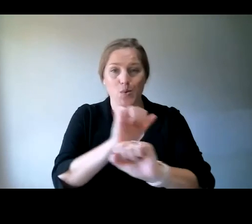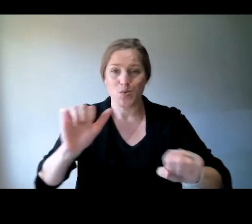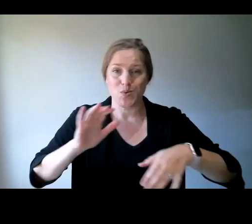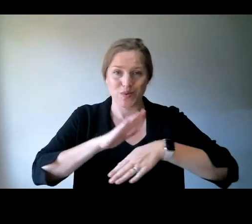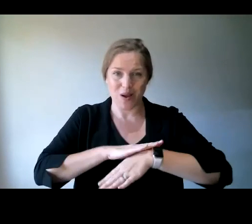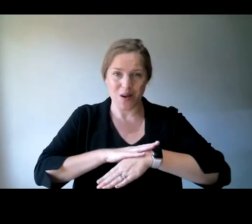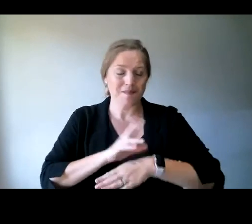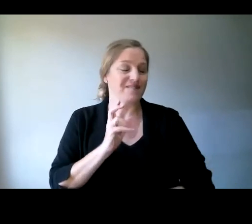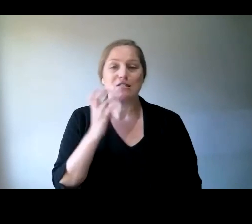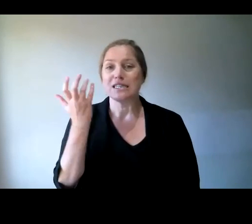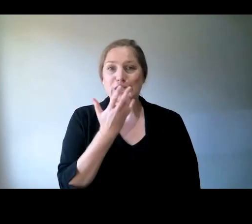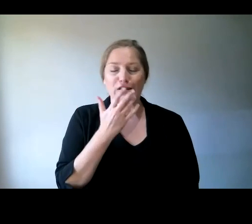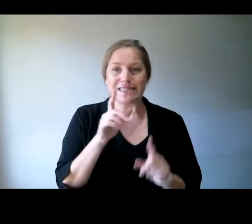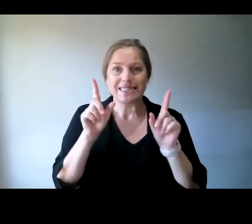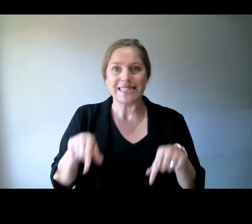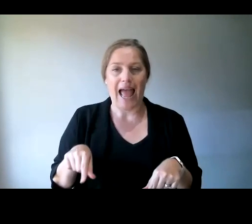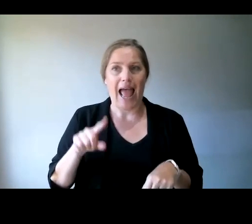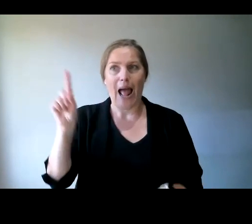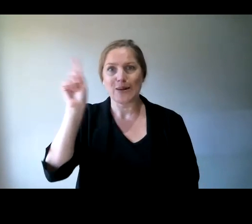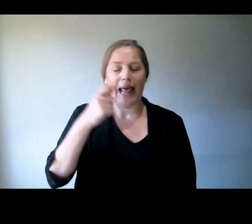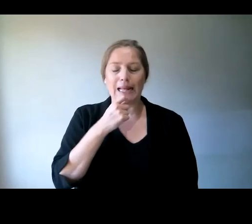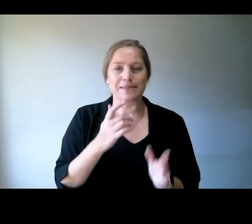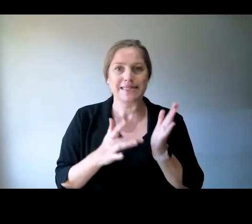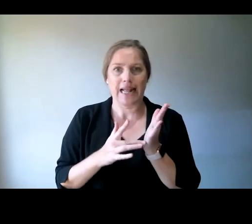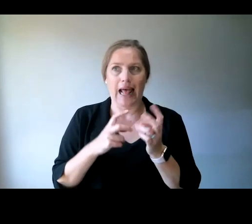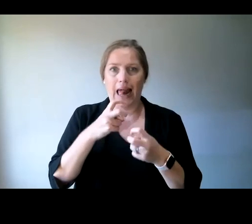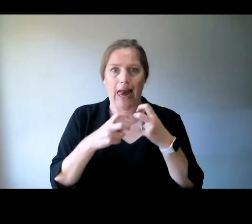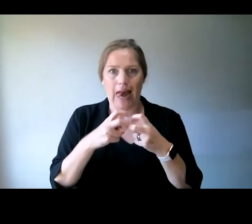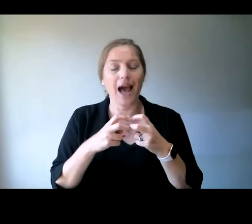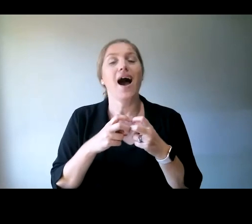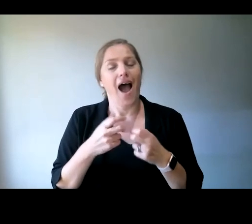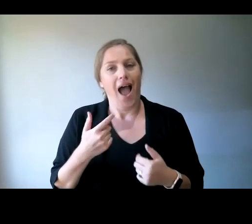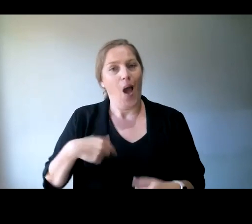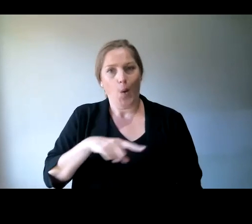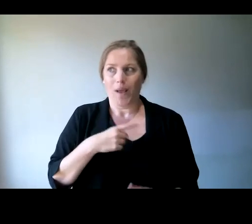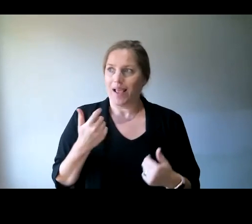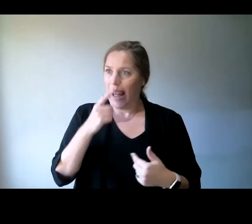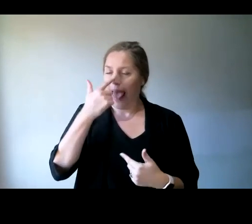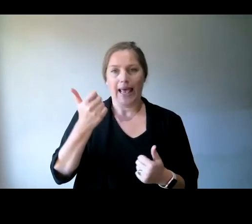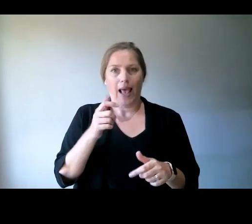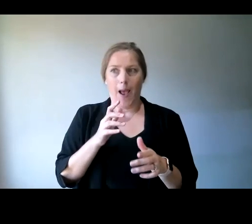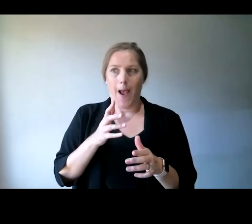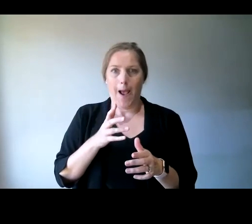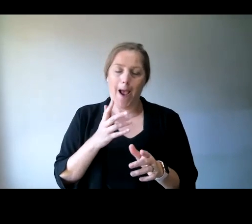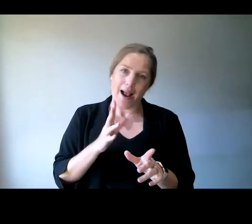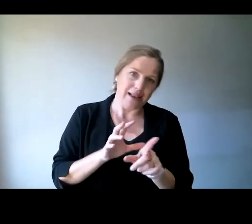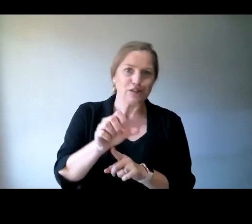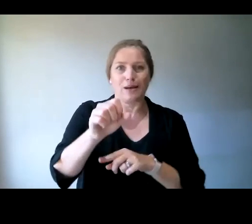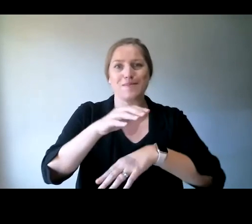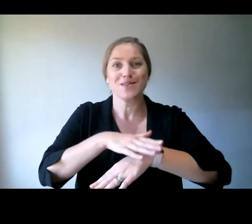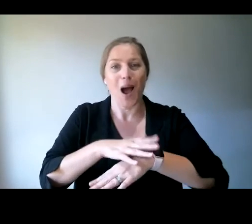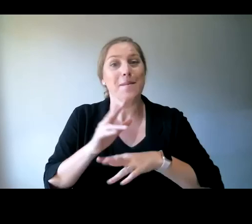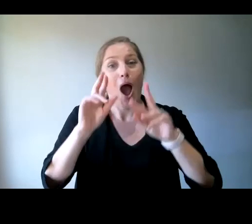sorry about the hiccups at the start of the session, but we've managed to make up time. And I hope you've all enjoyed the session. And go away with your Digital